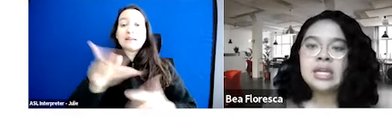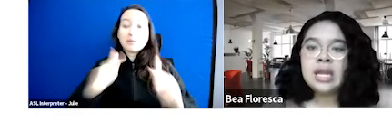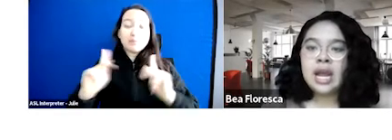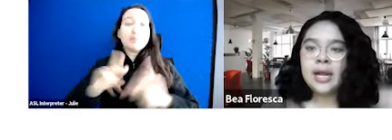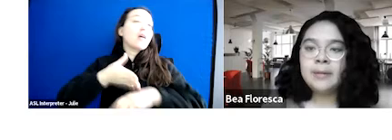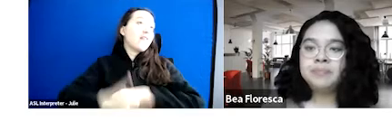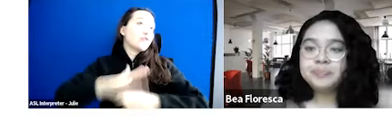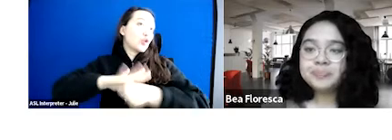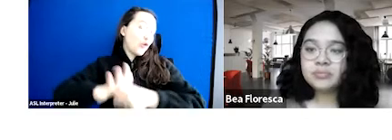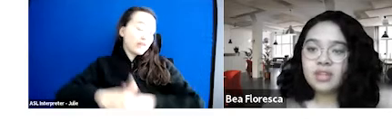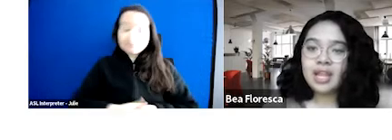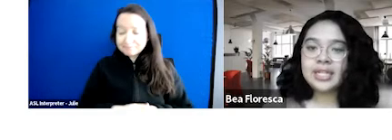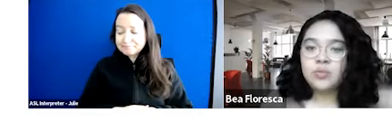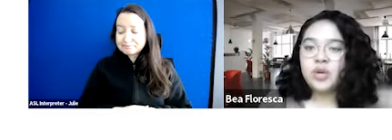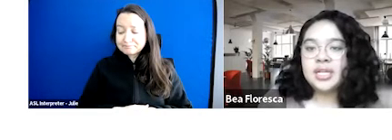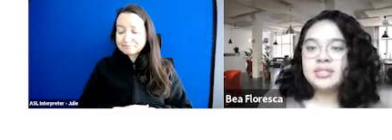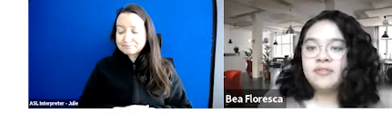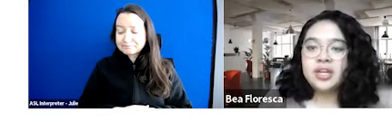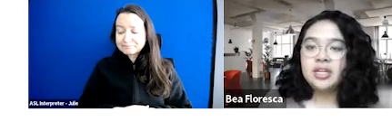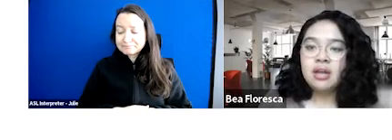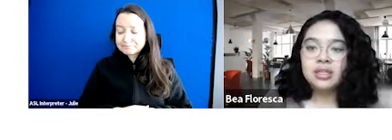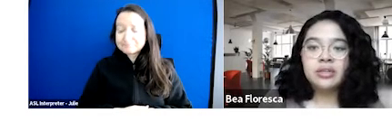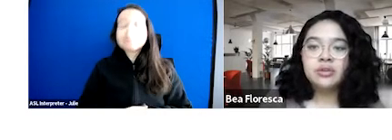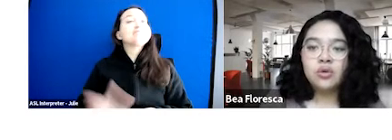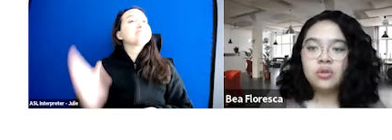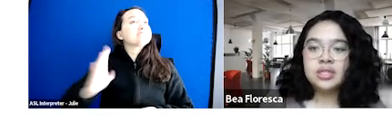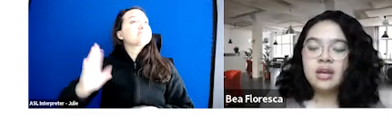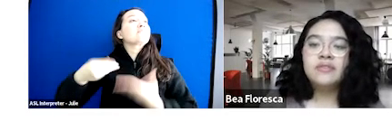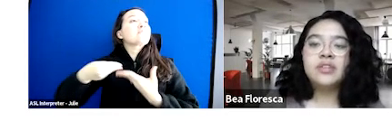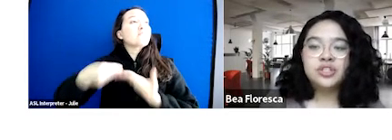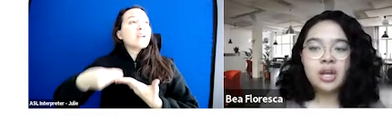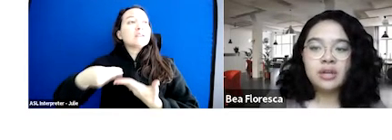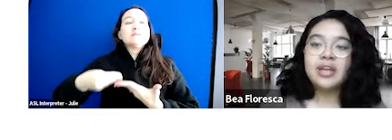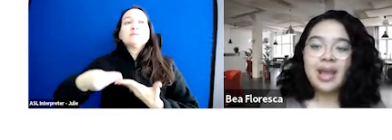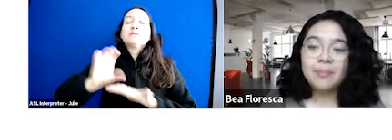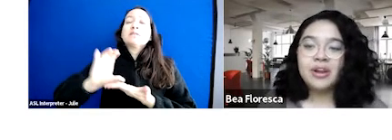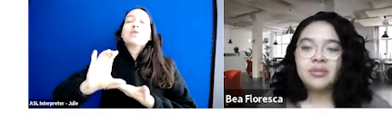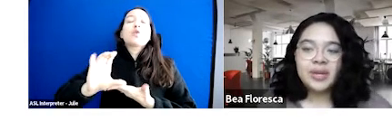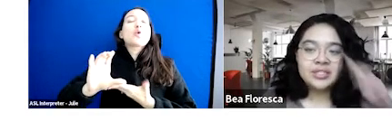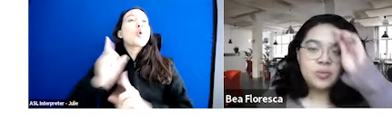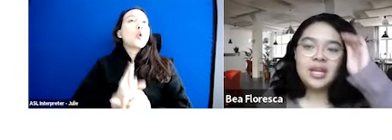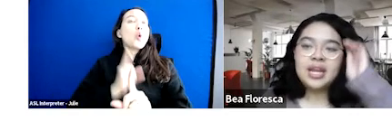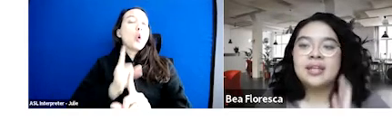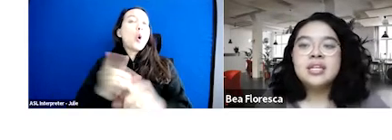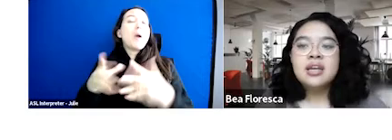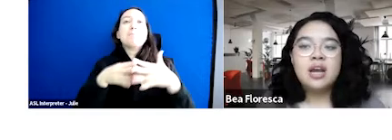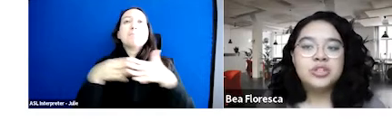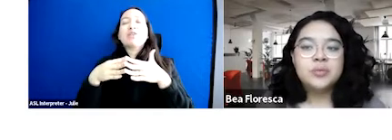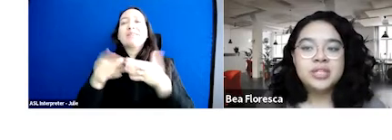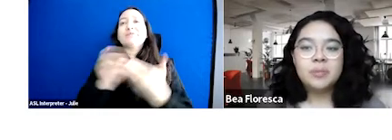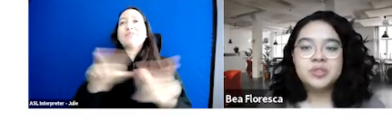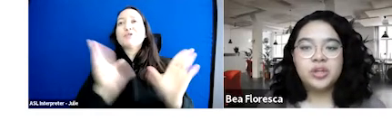-19. It was funded along the goals of the American Rescue Plan Act,